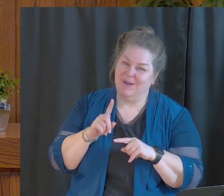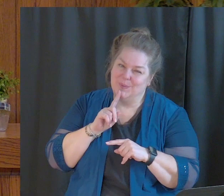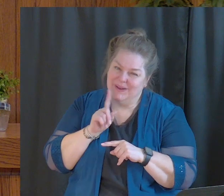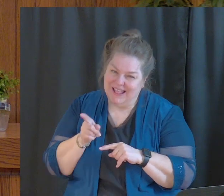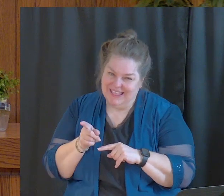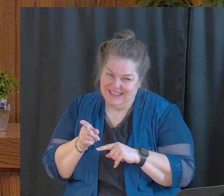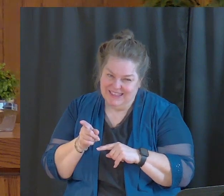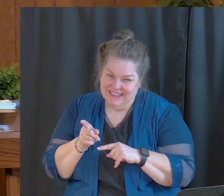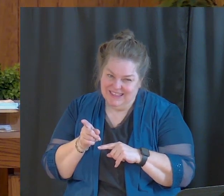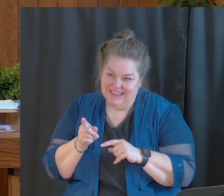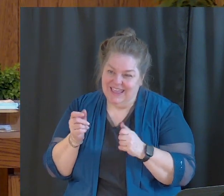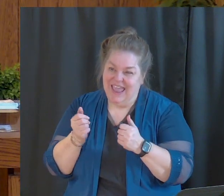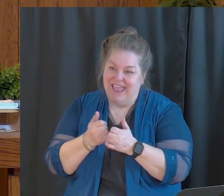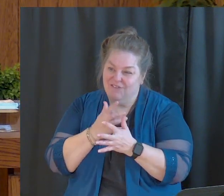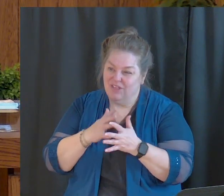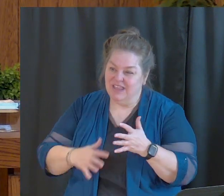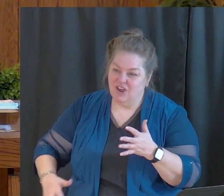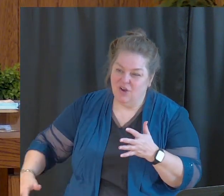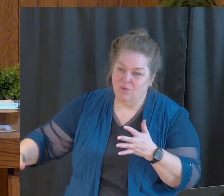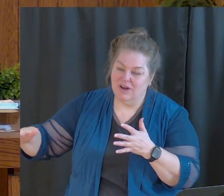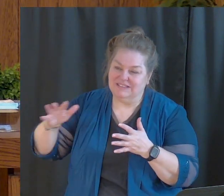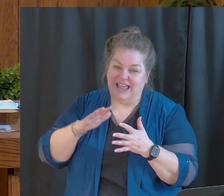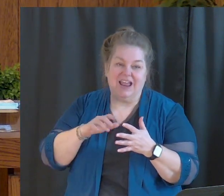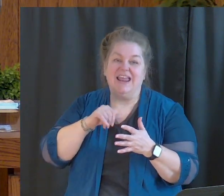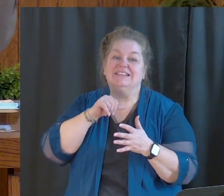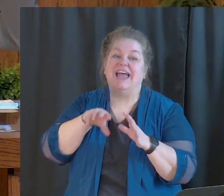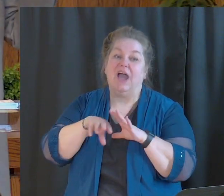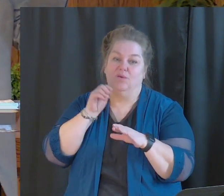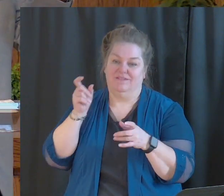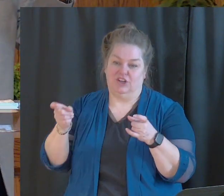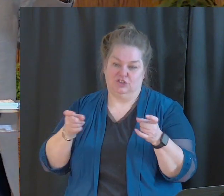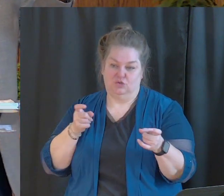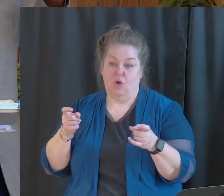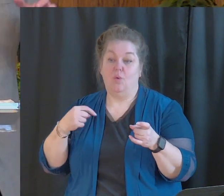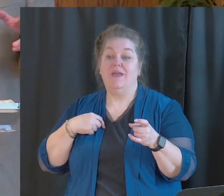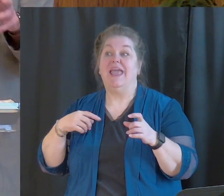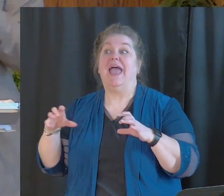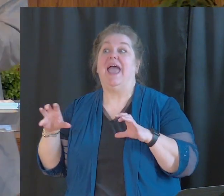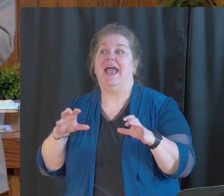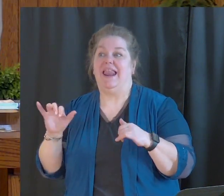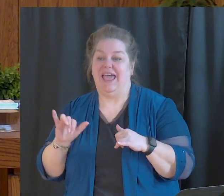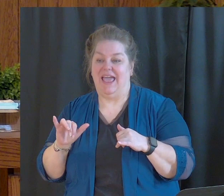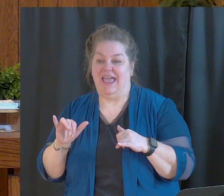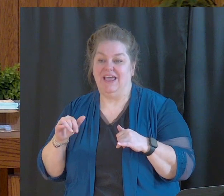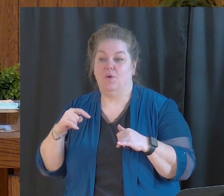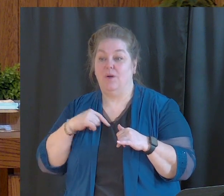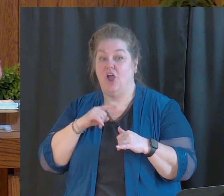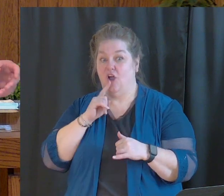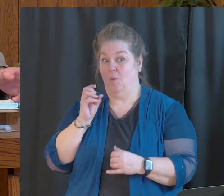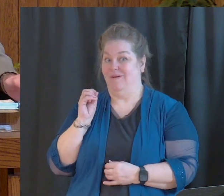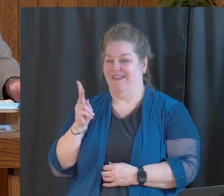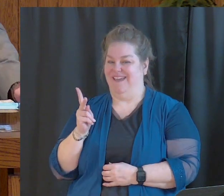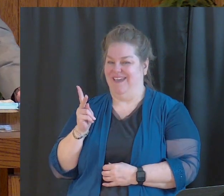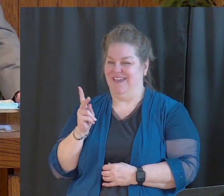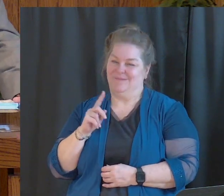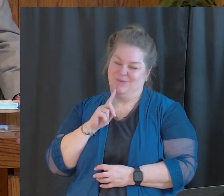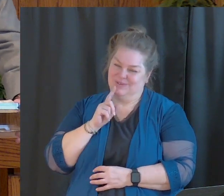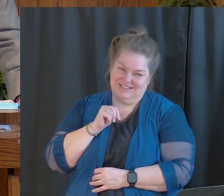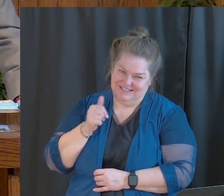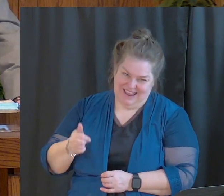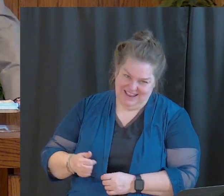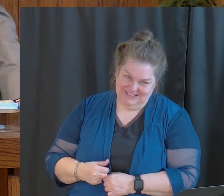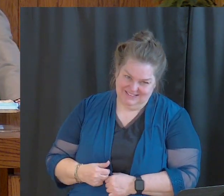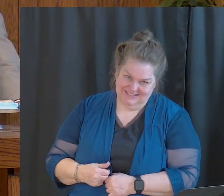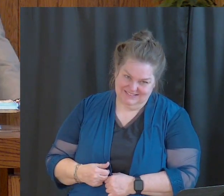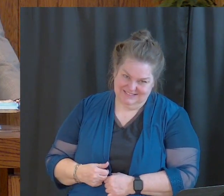ultimately, everything around us is out of control, but we just pretend that we are okay. We